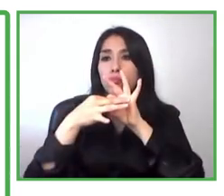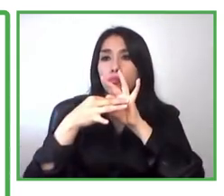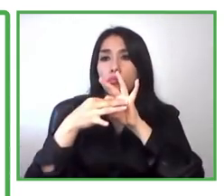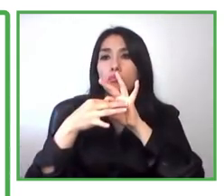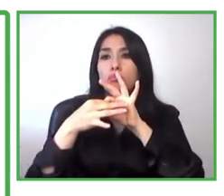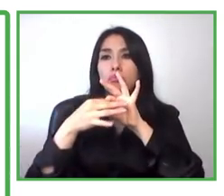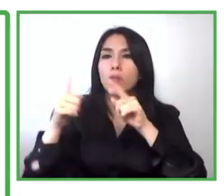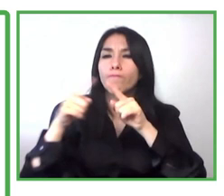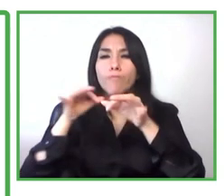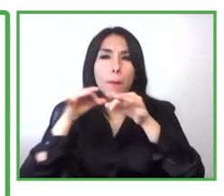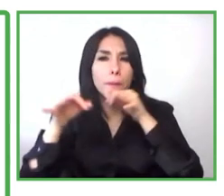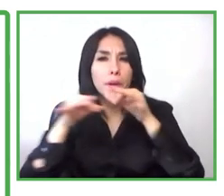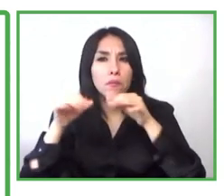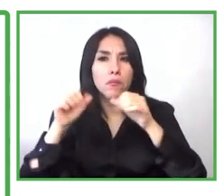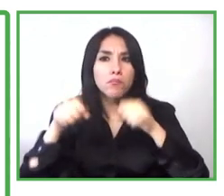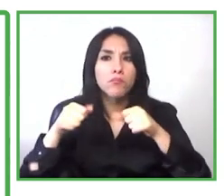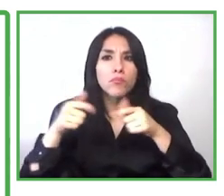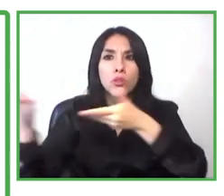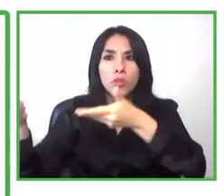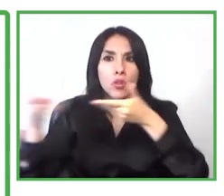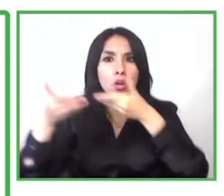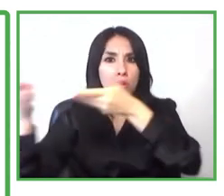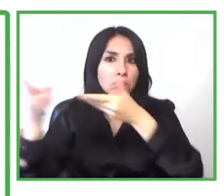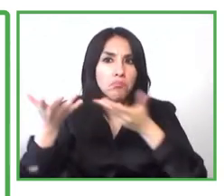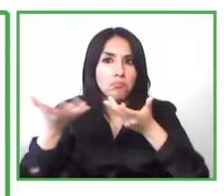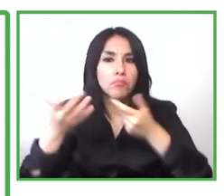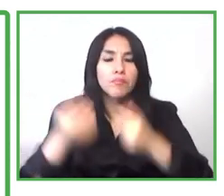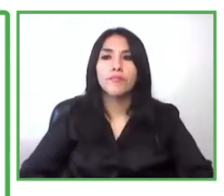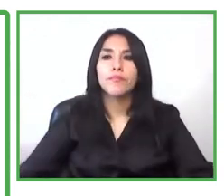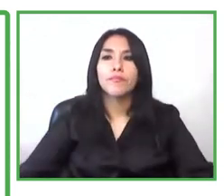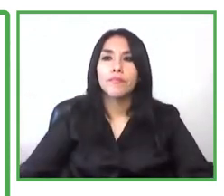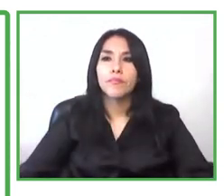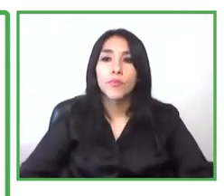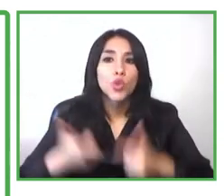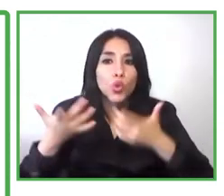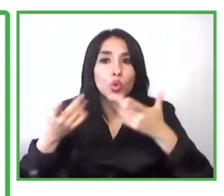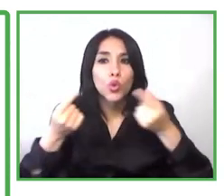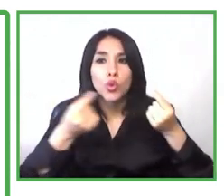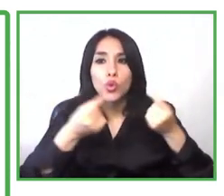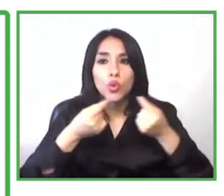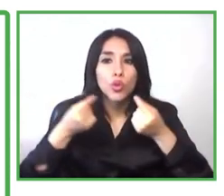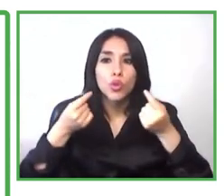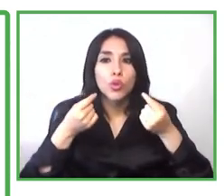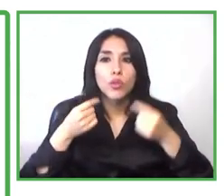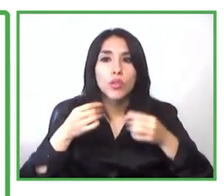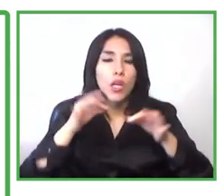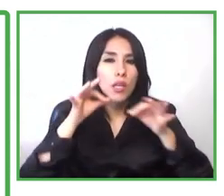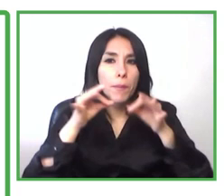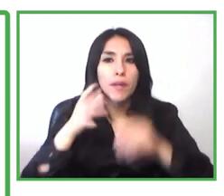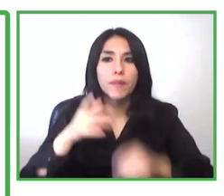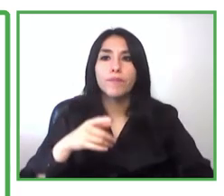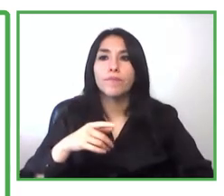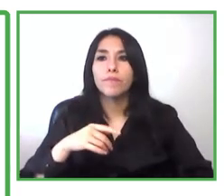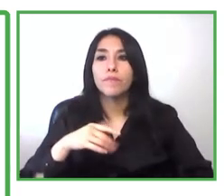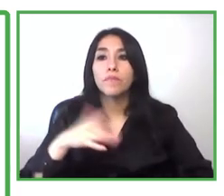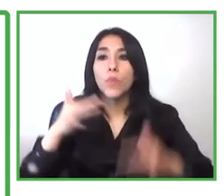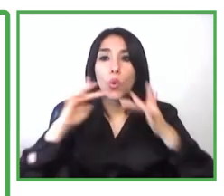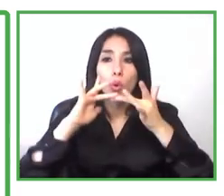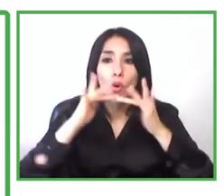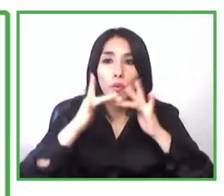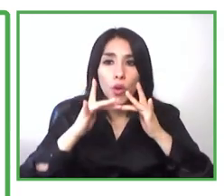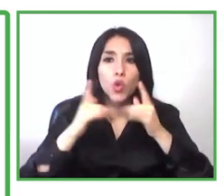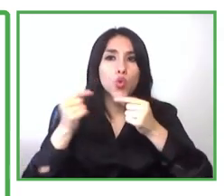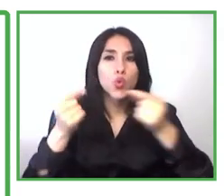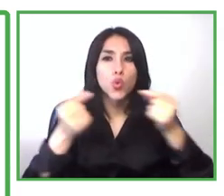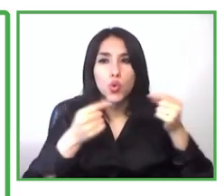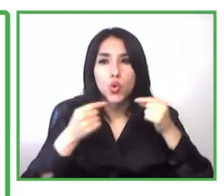online businesses for example or creating design creating flyers this we connect them with the company to set